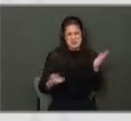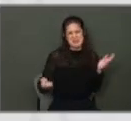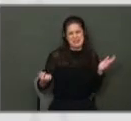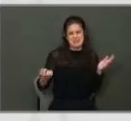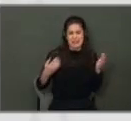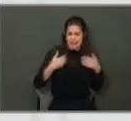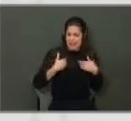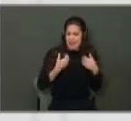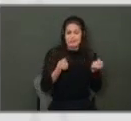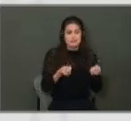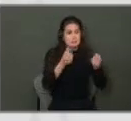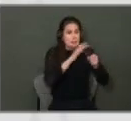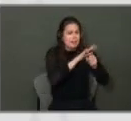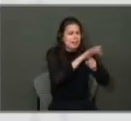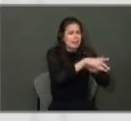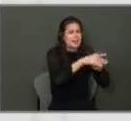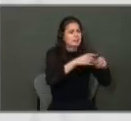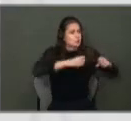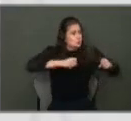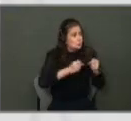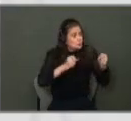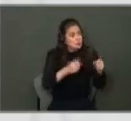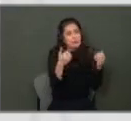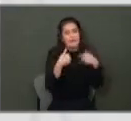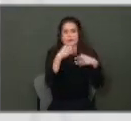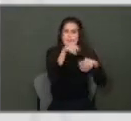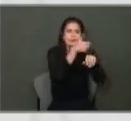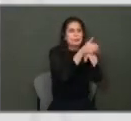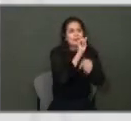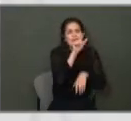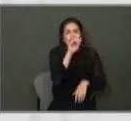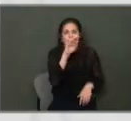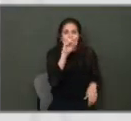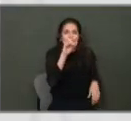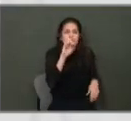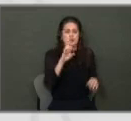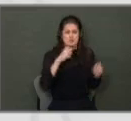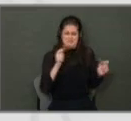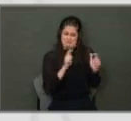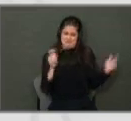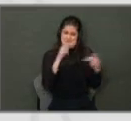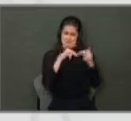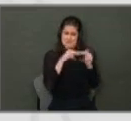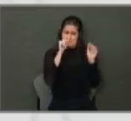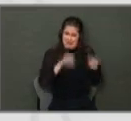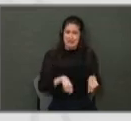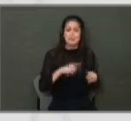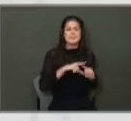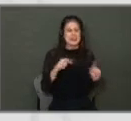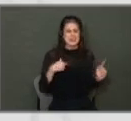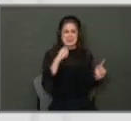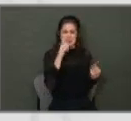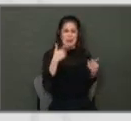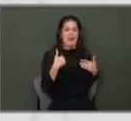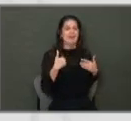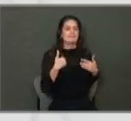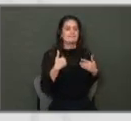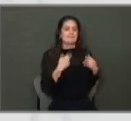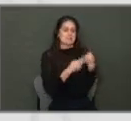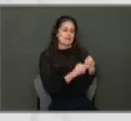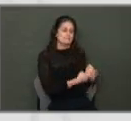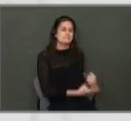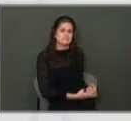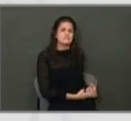I've got plenty of space to put it. I've got the convention center. I've got the Alamo Dome. We've got plenty of big buildings to put it. But we don't keep a good supply,